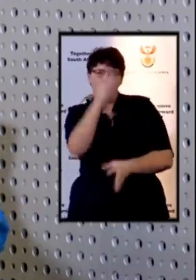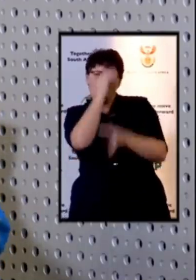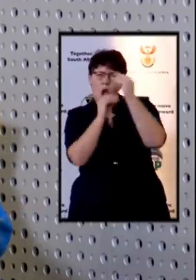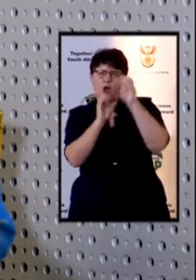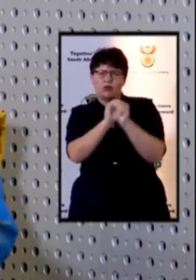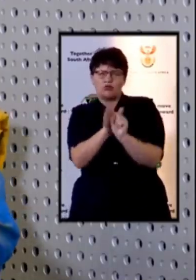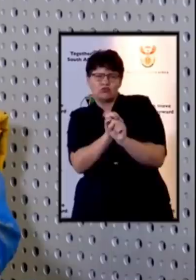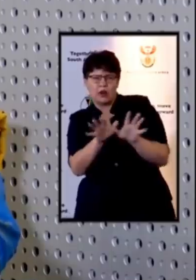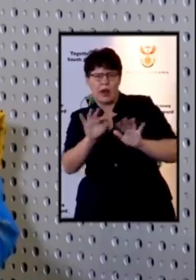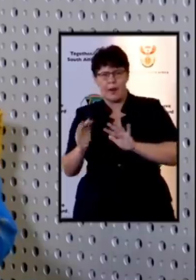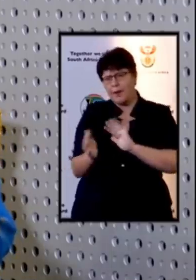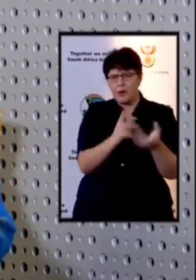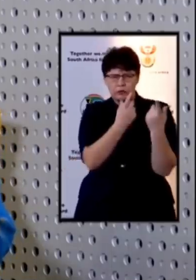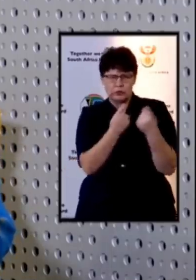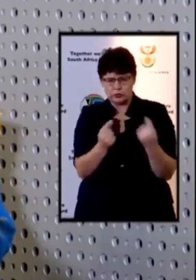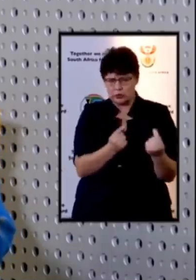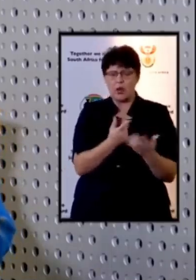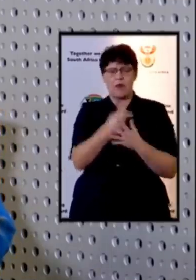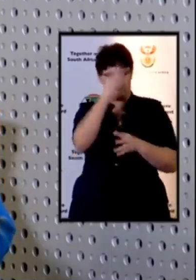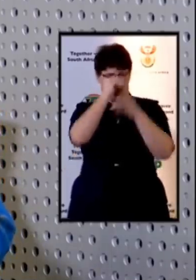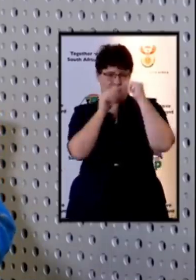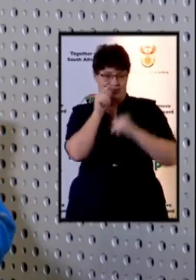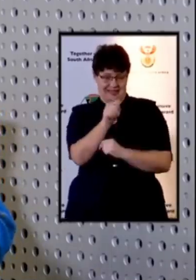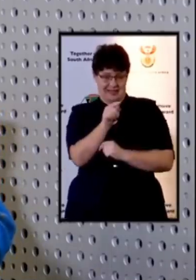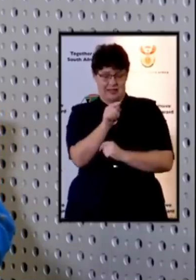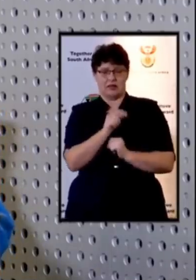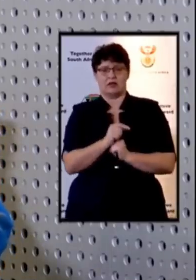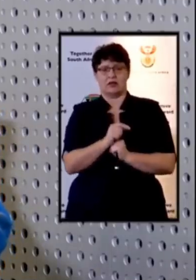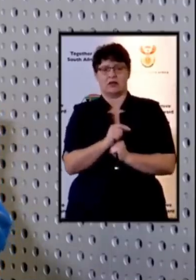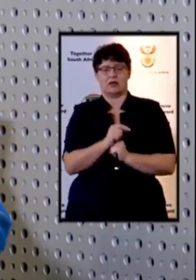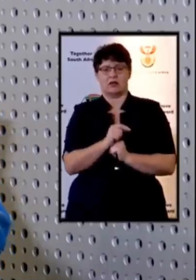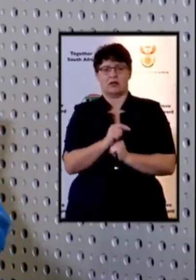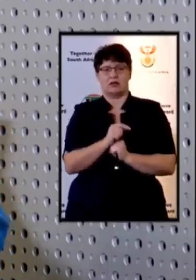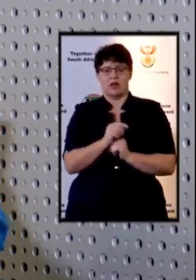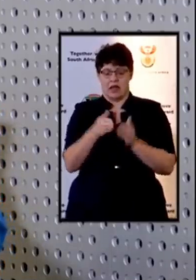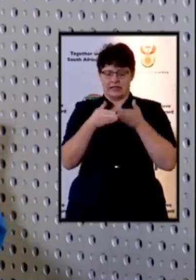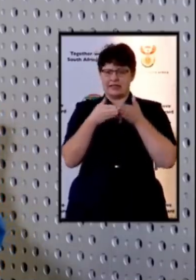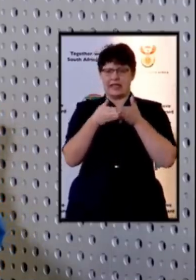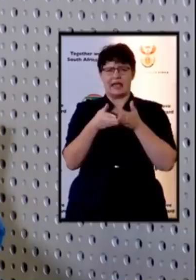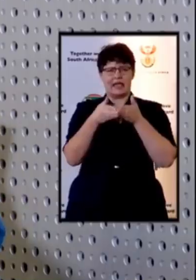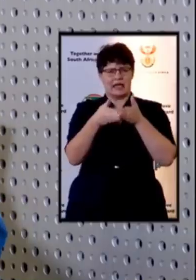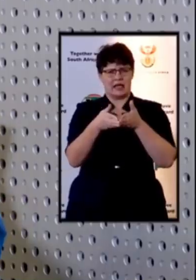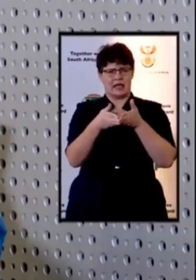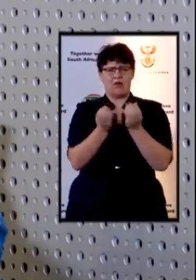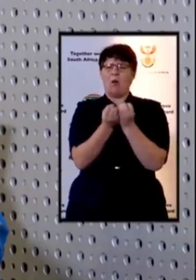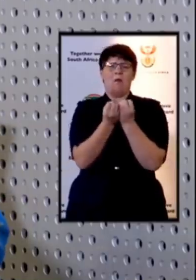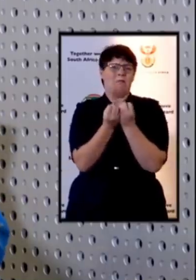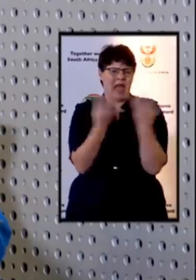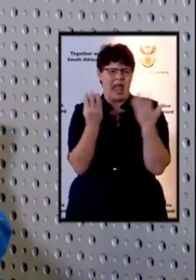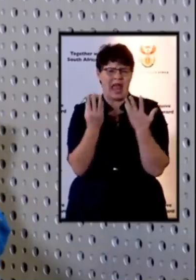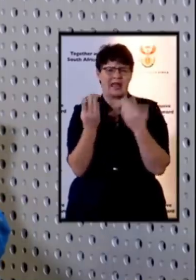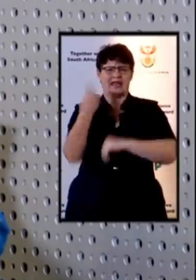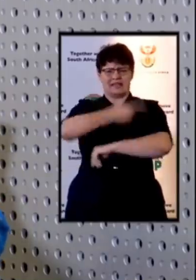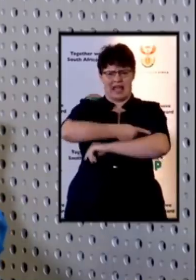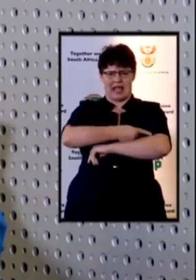that actually if the goods have been at sea for many days the